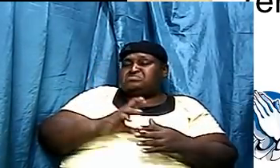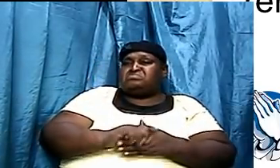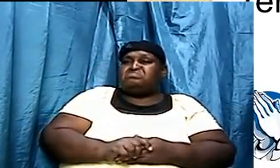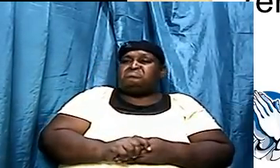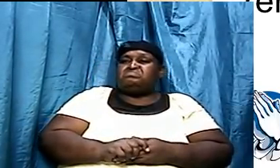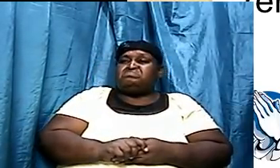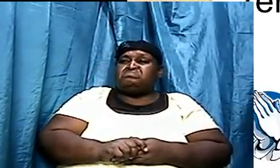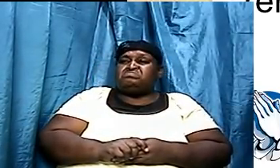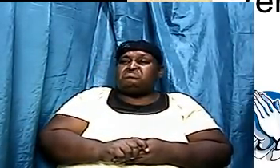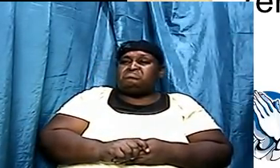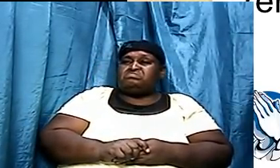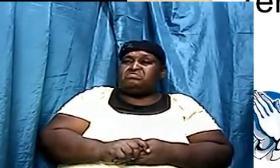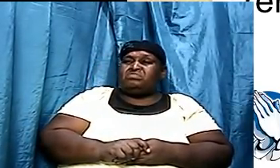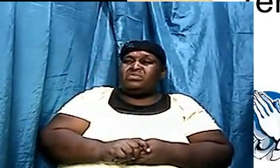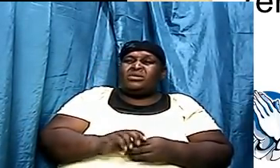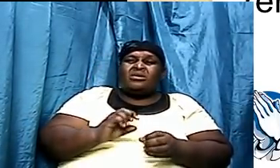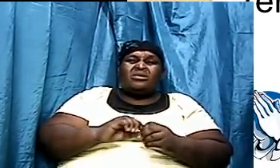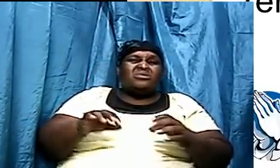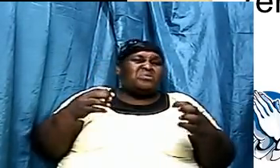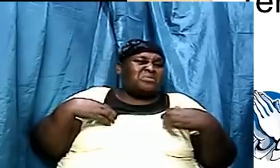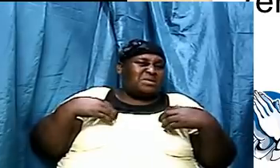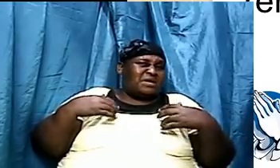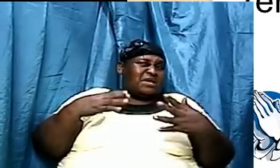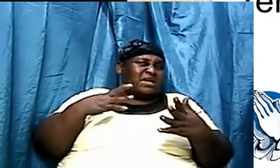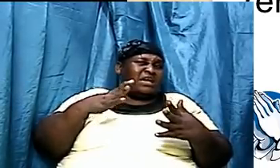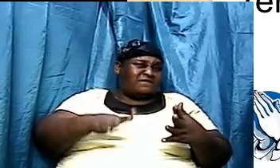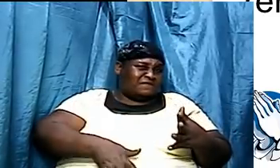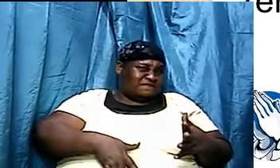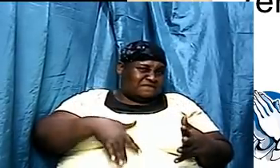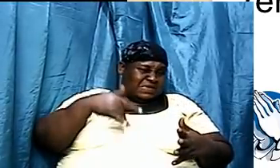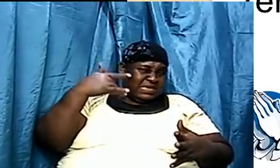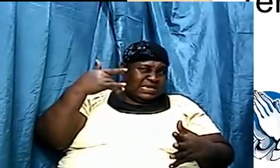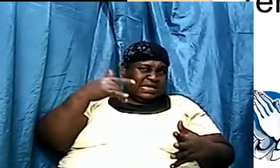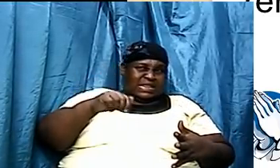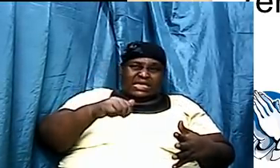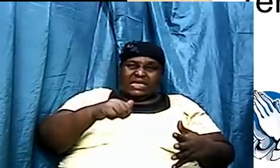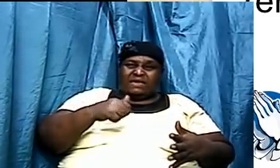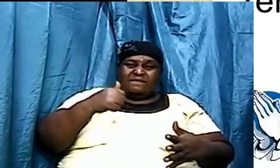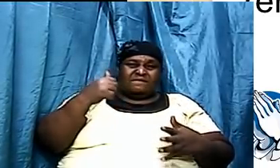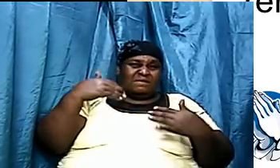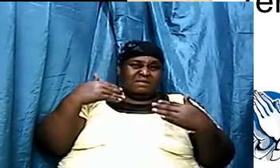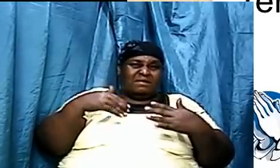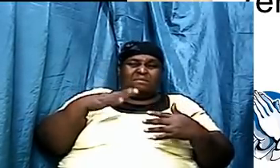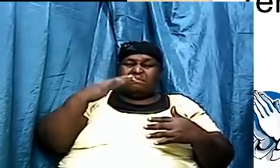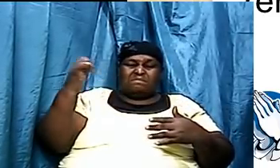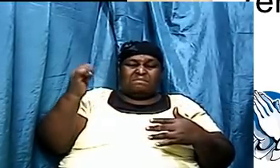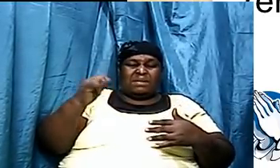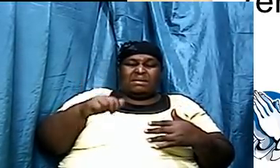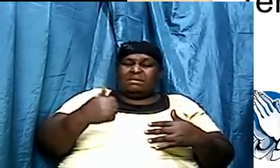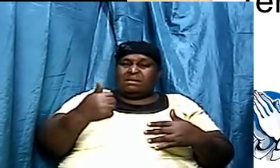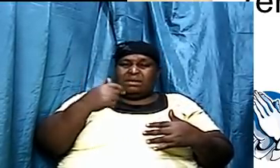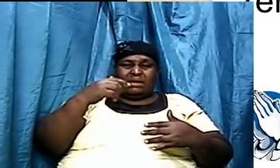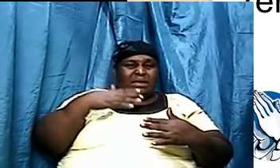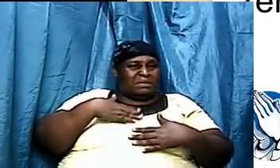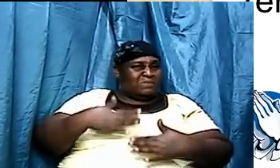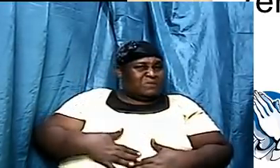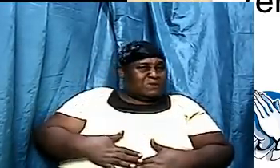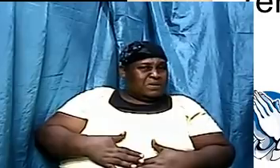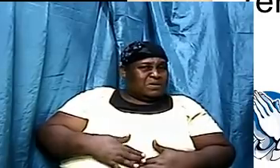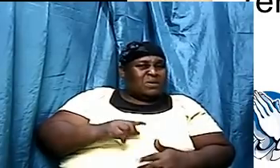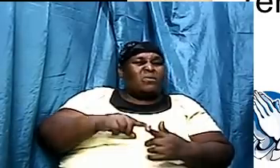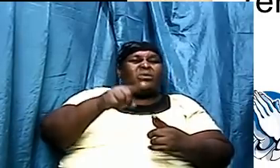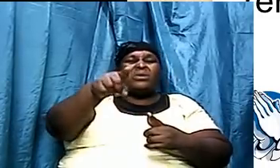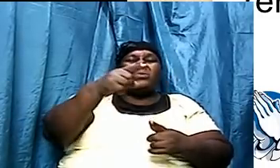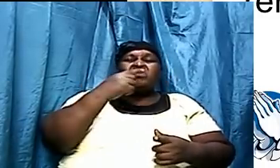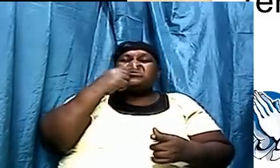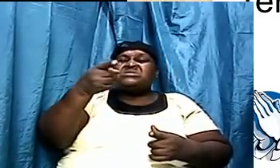And we don't have to feel intimidated by anyone or nobody when you say you